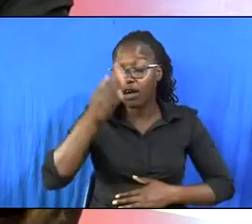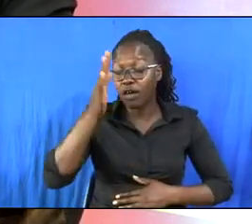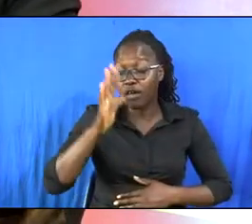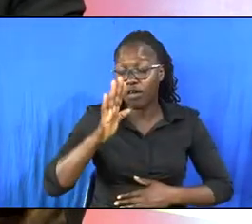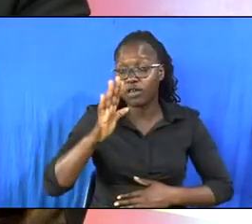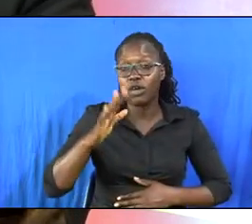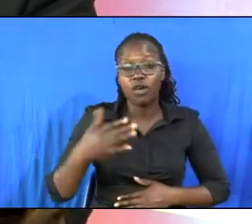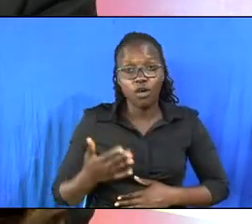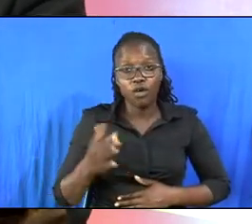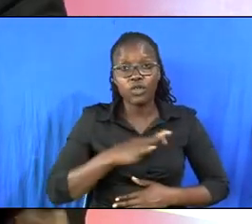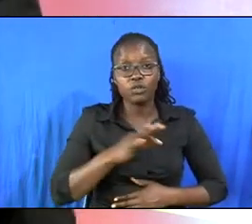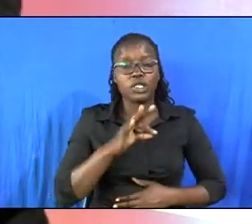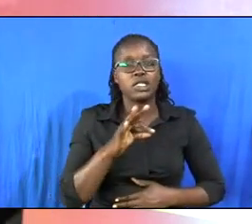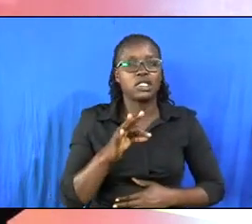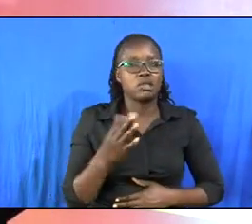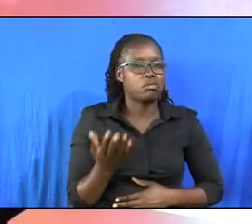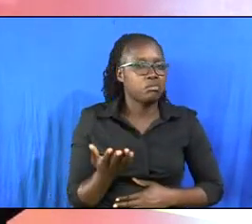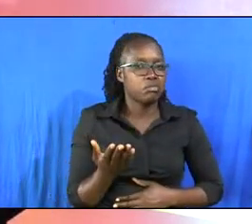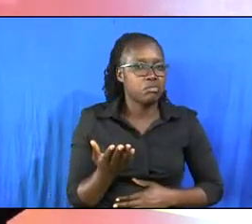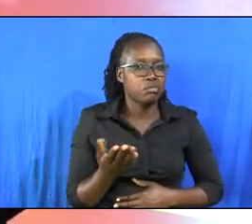god or spirit